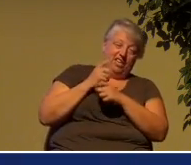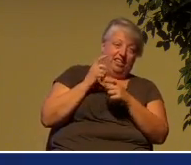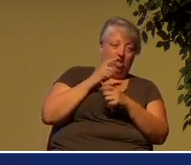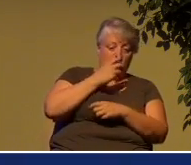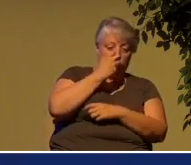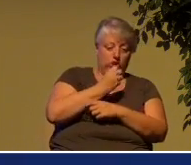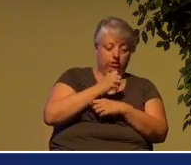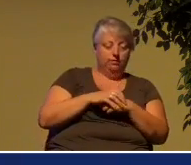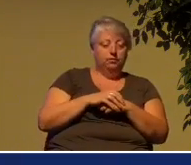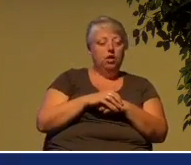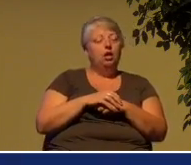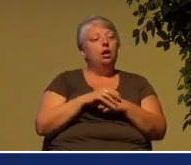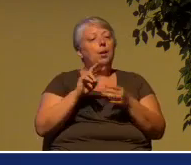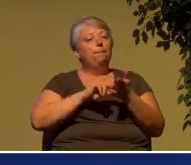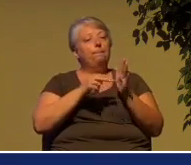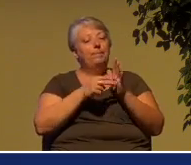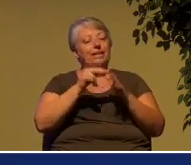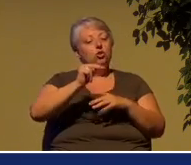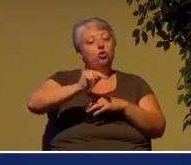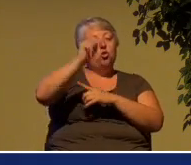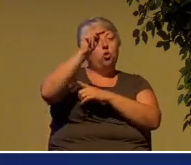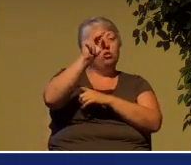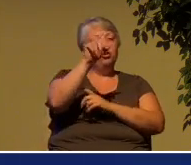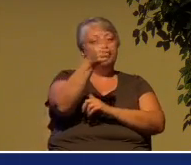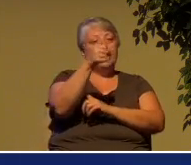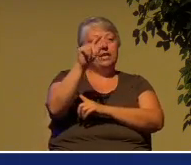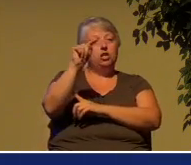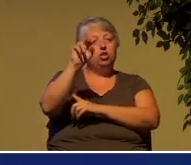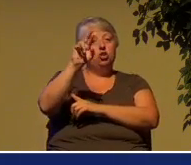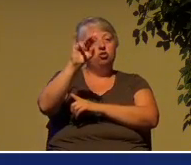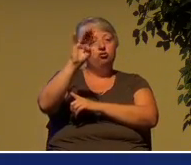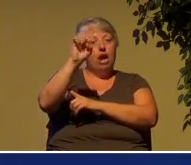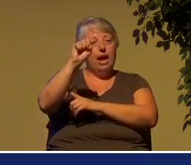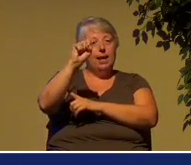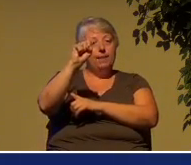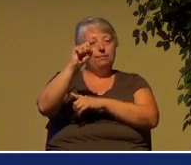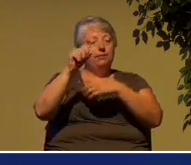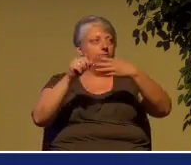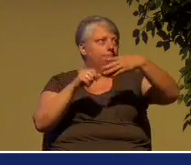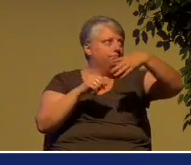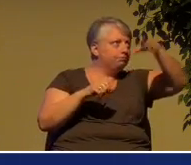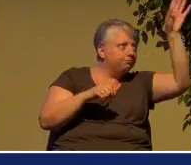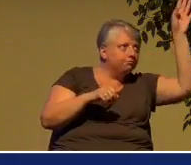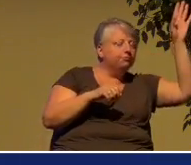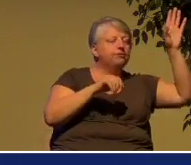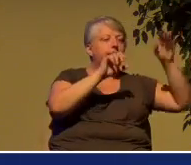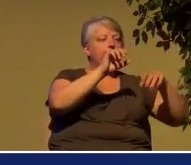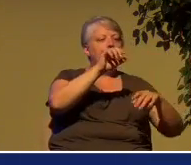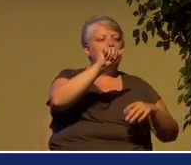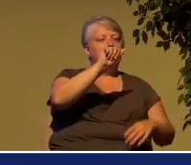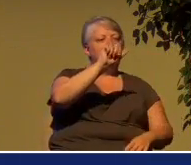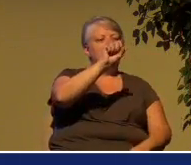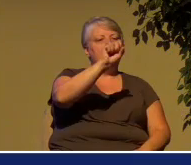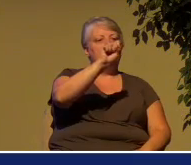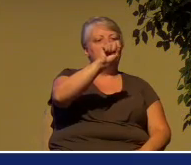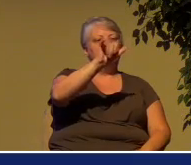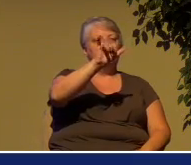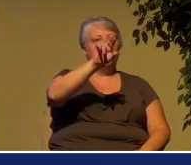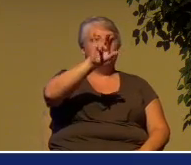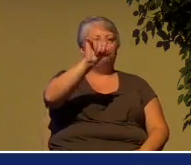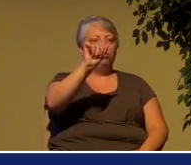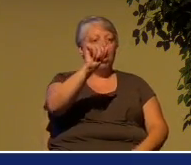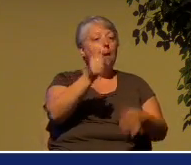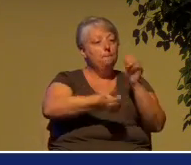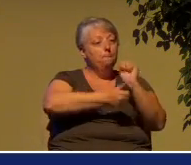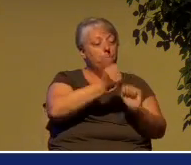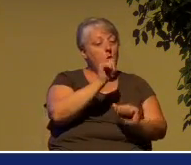tribes were carted off to Assyria around the year 722. Most of those have never come back. They